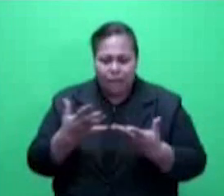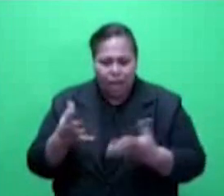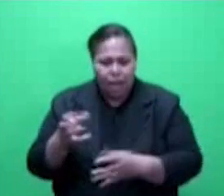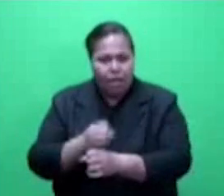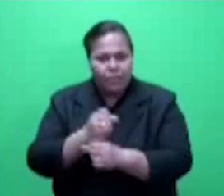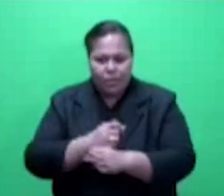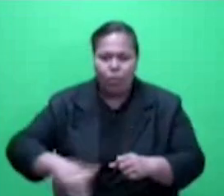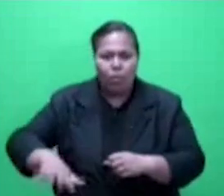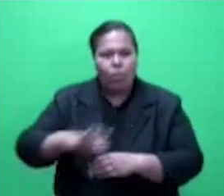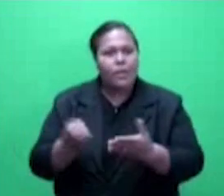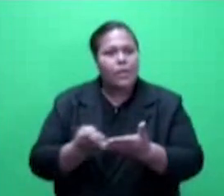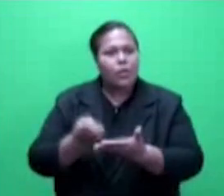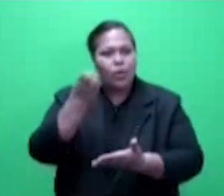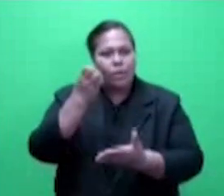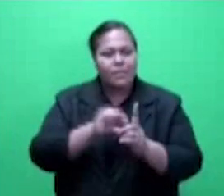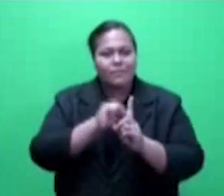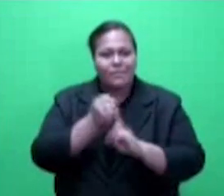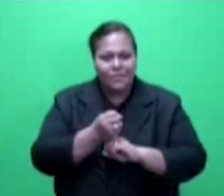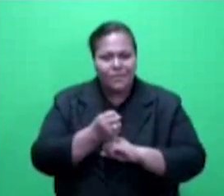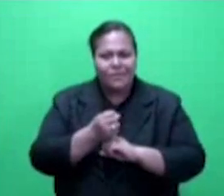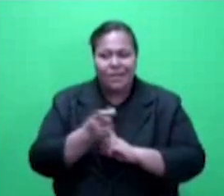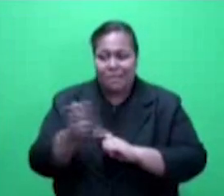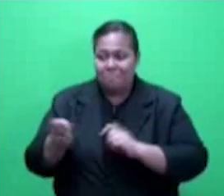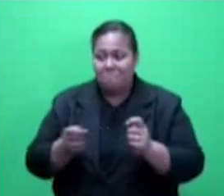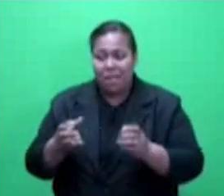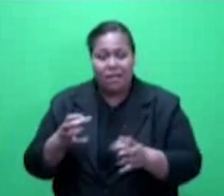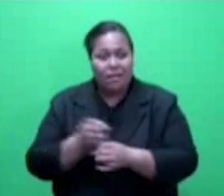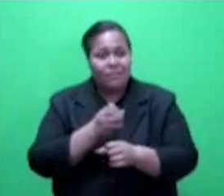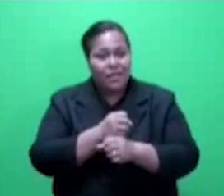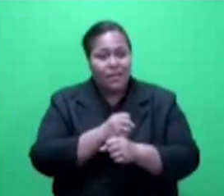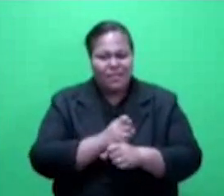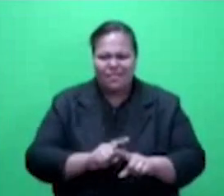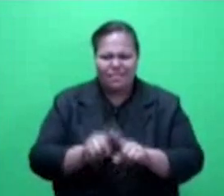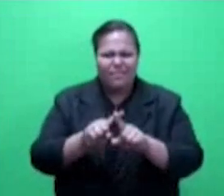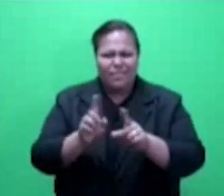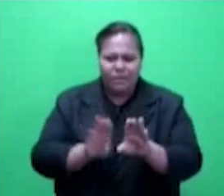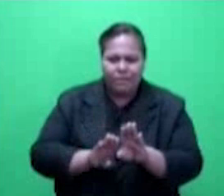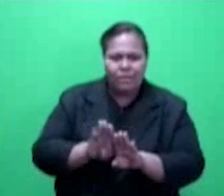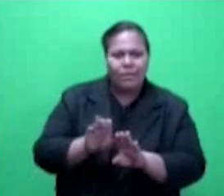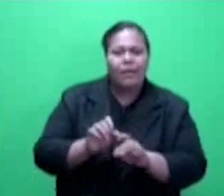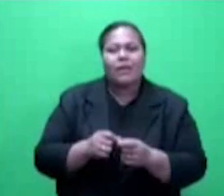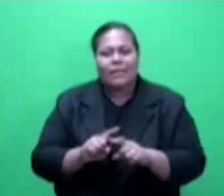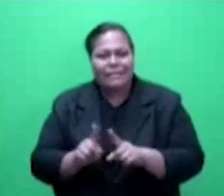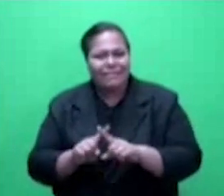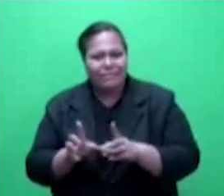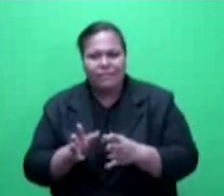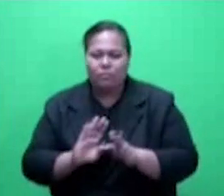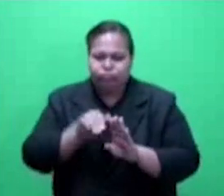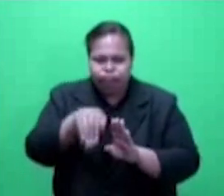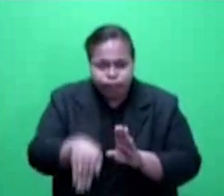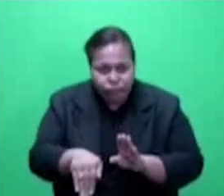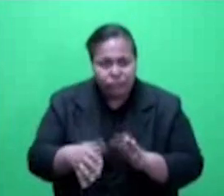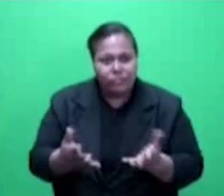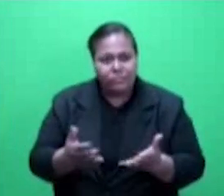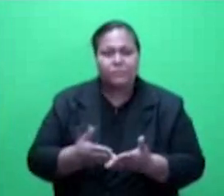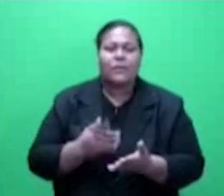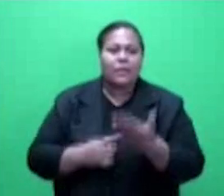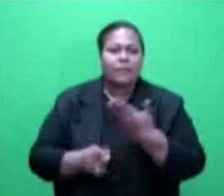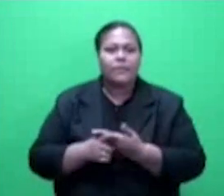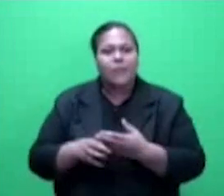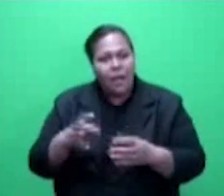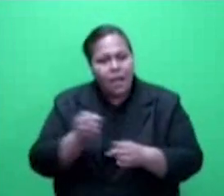including employment market update, the sector progress, inflation rate and monetary